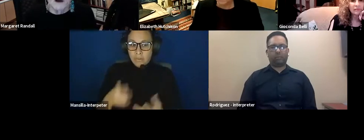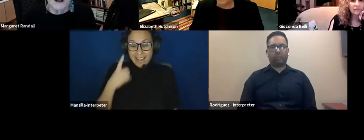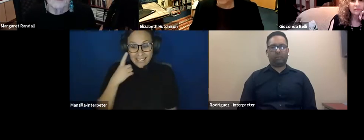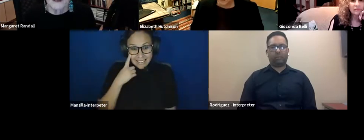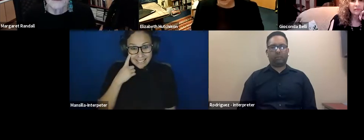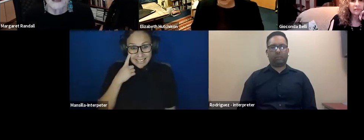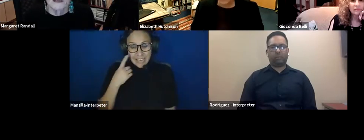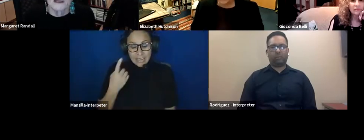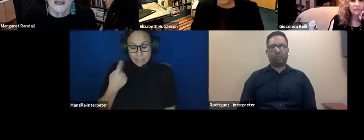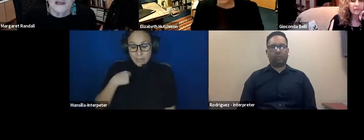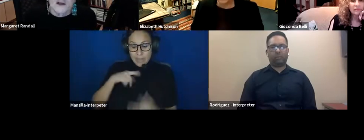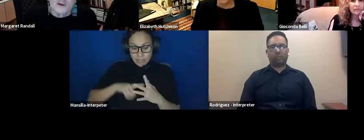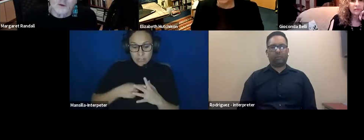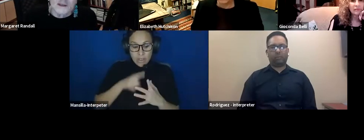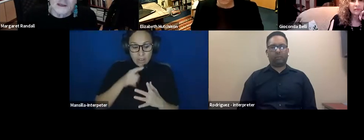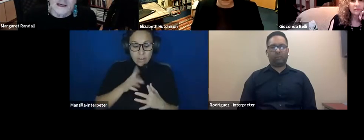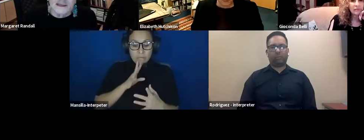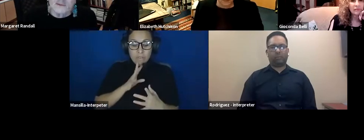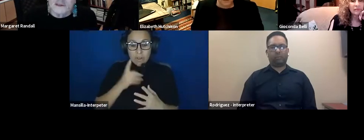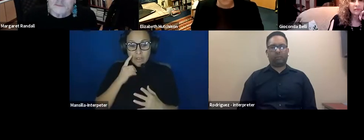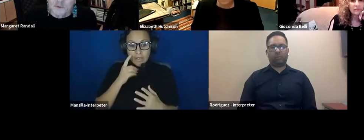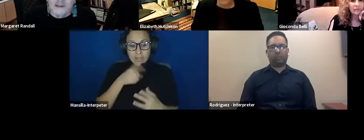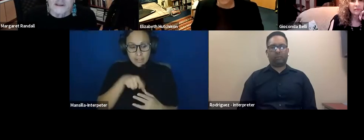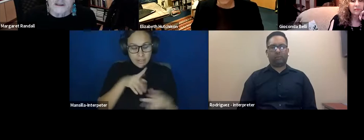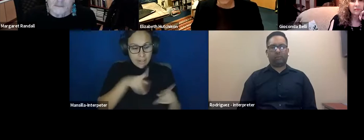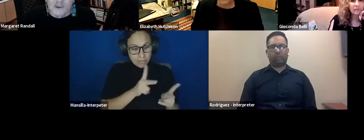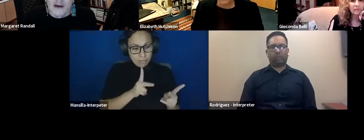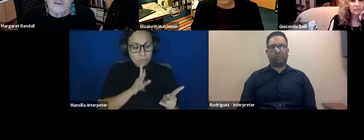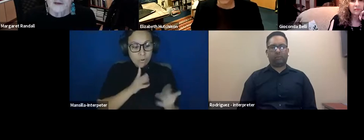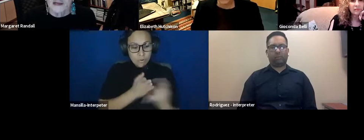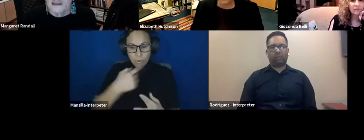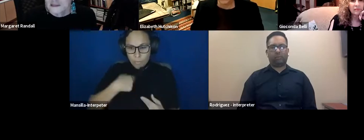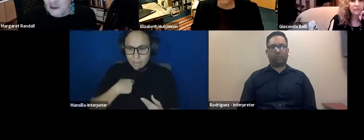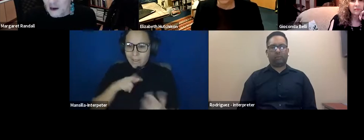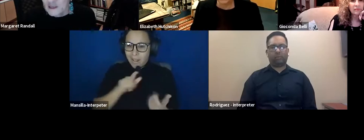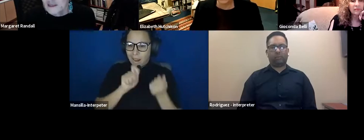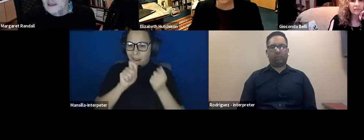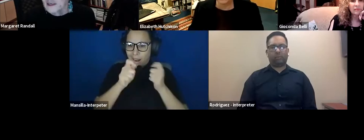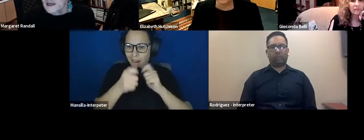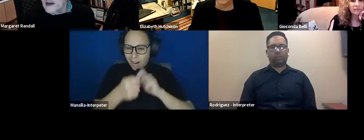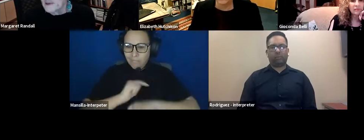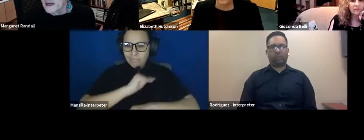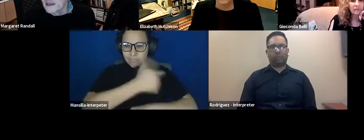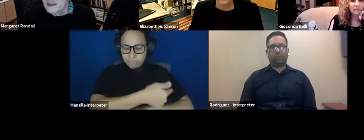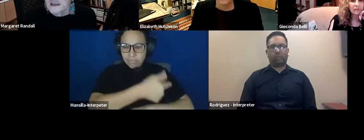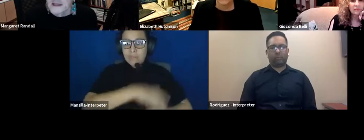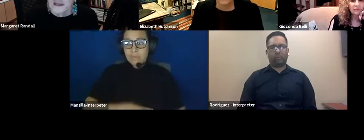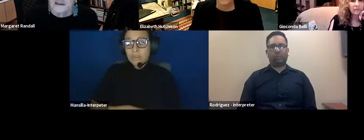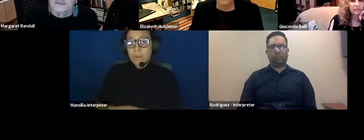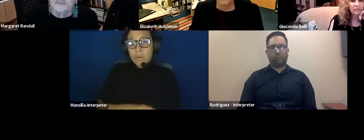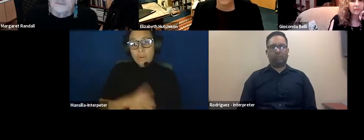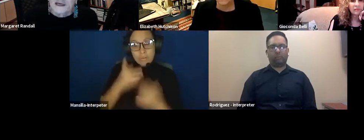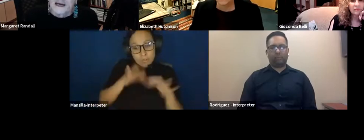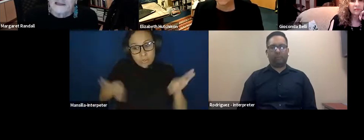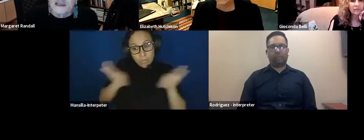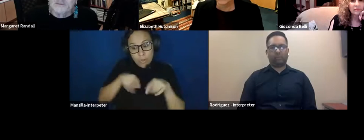that evolved. I mean, I think that the work that I did was important and I'm proud of it at the time that I did it, but I think that,